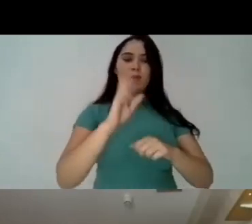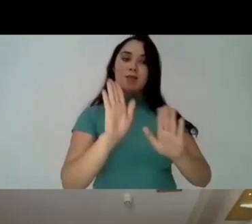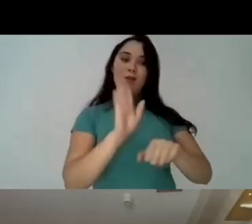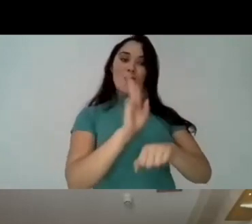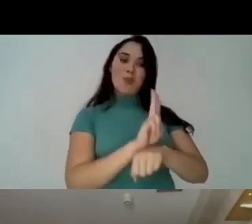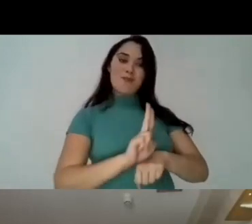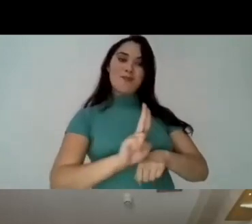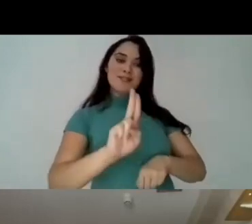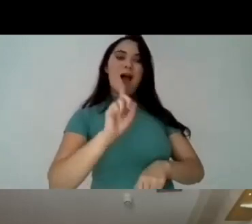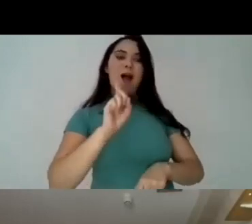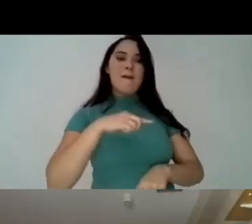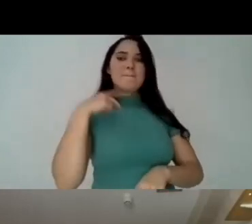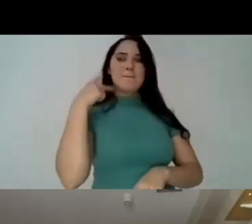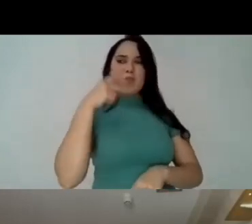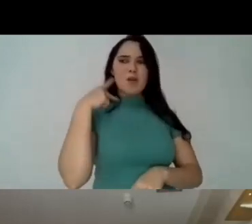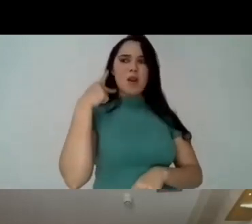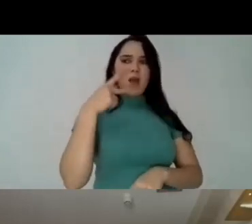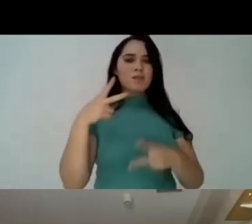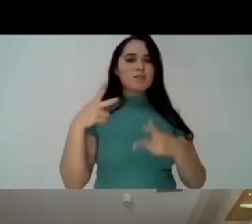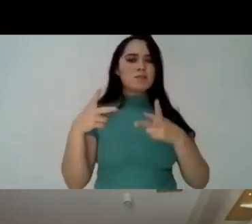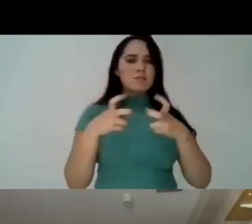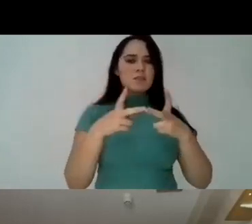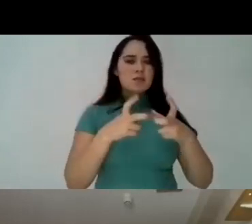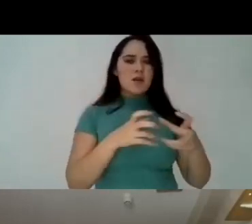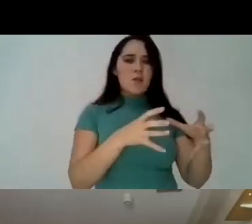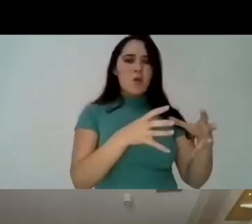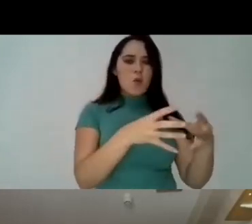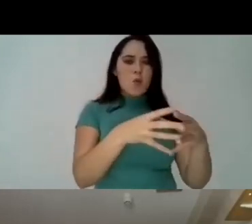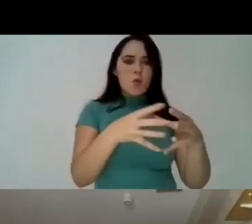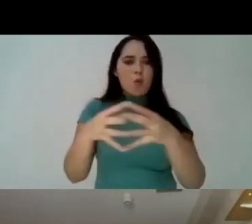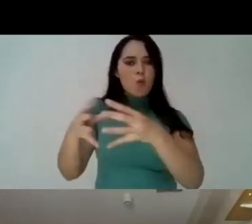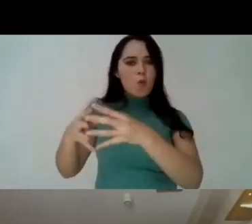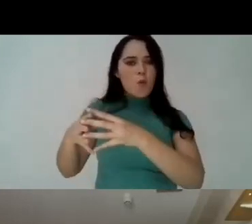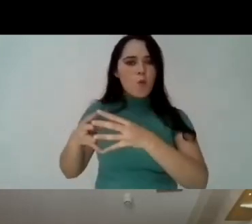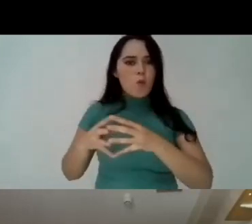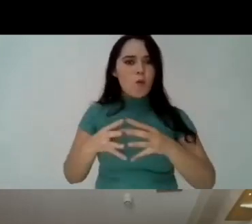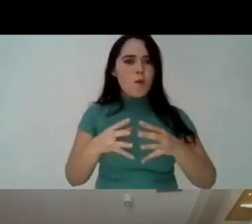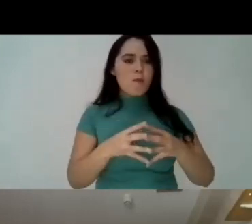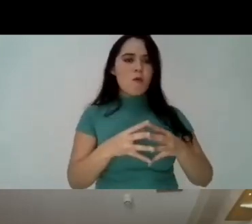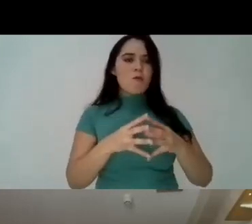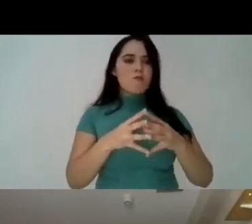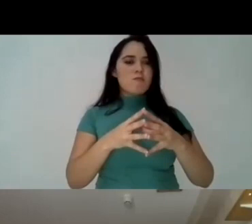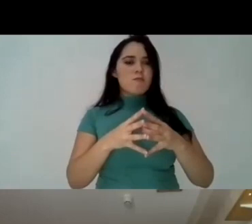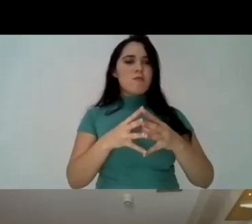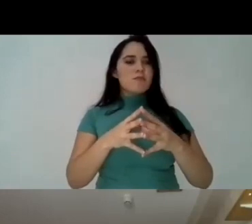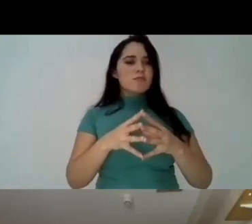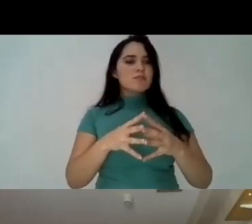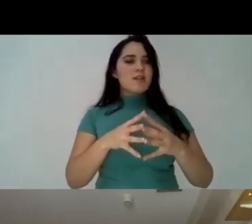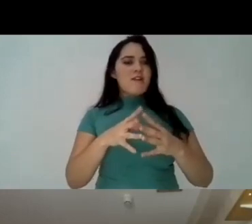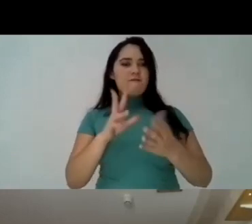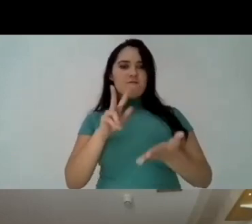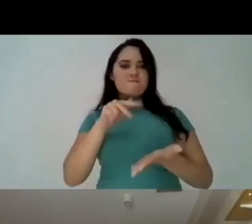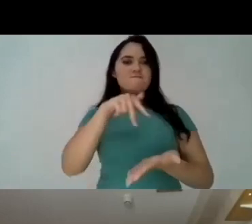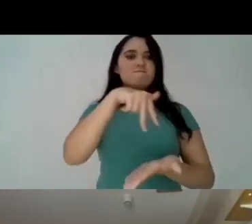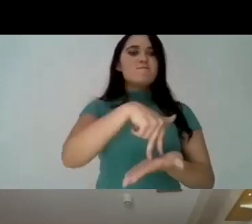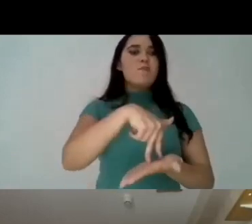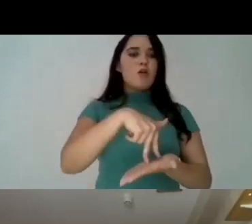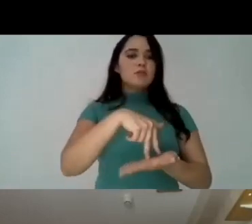university uh is very concerned with those areas and i see many groups uh